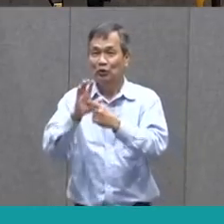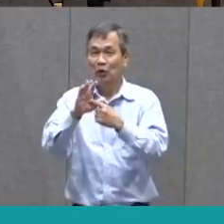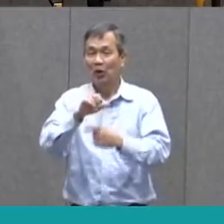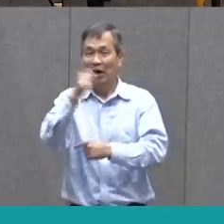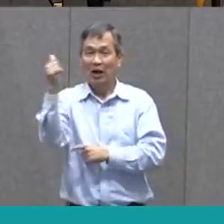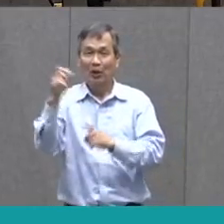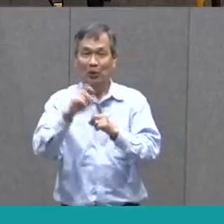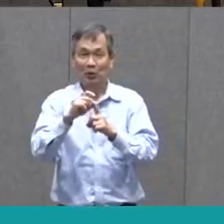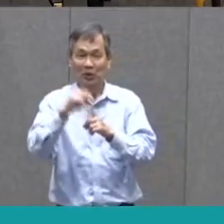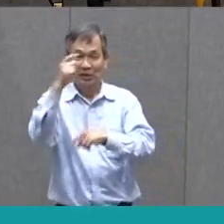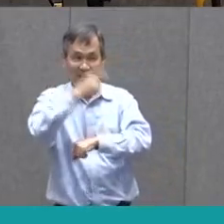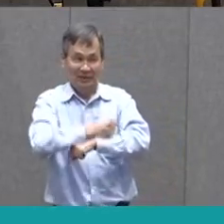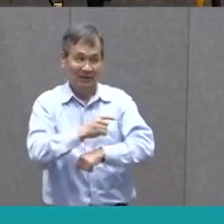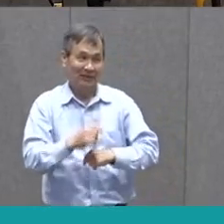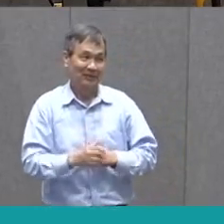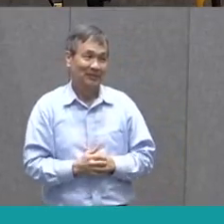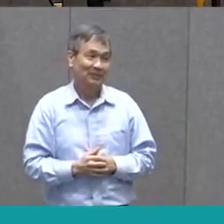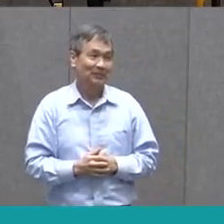down.